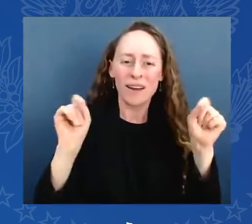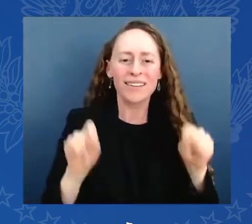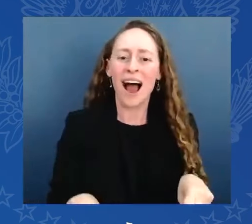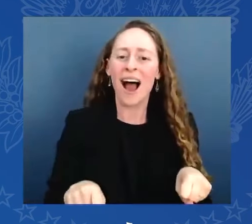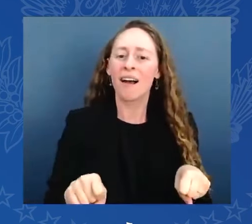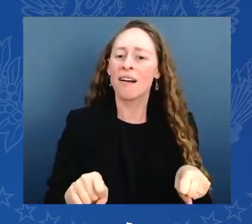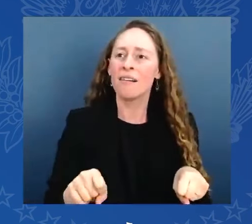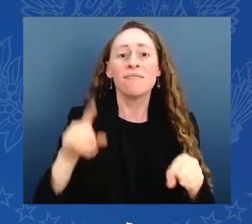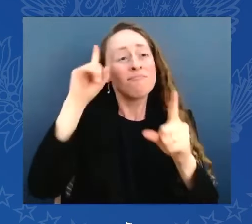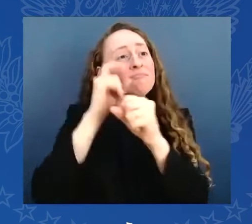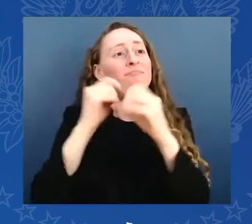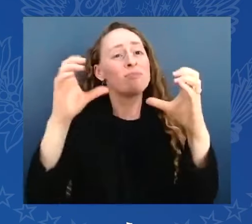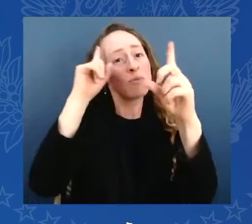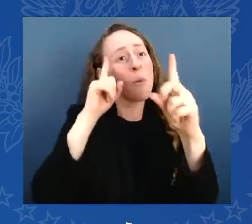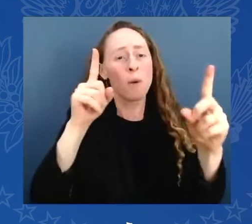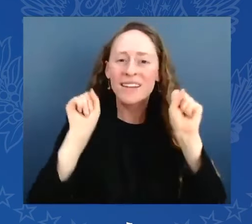doing extraordinary things.